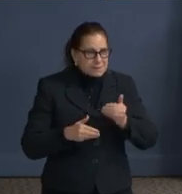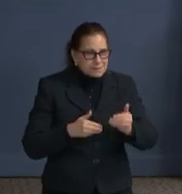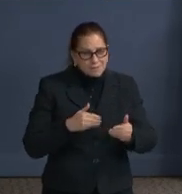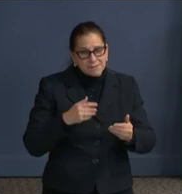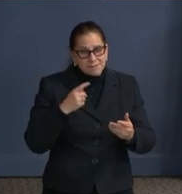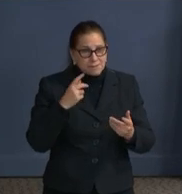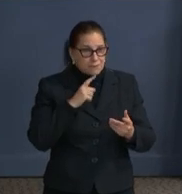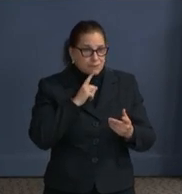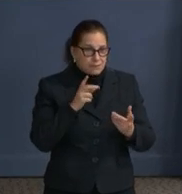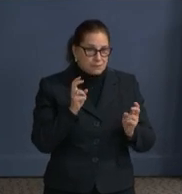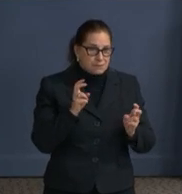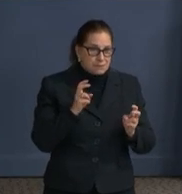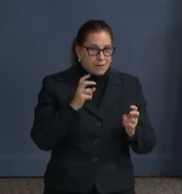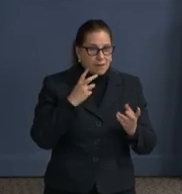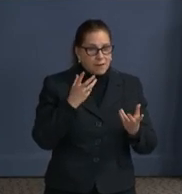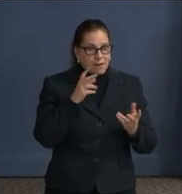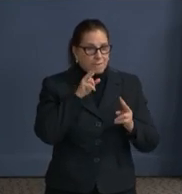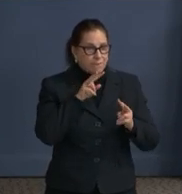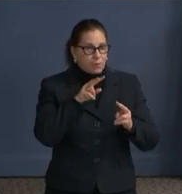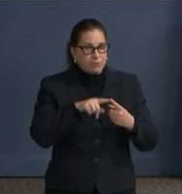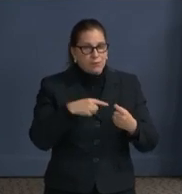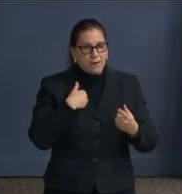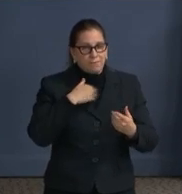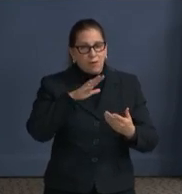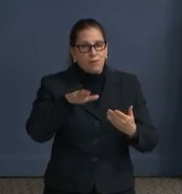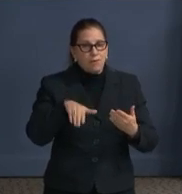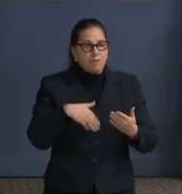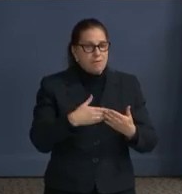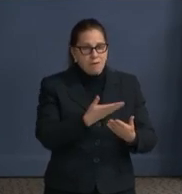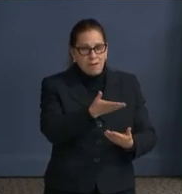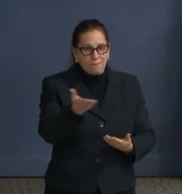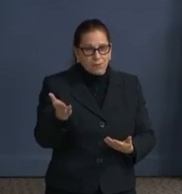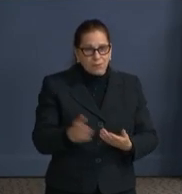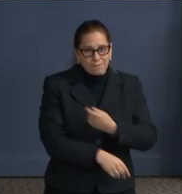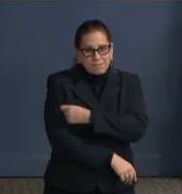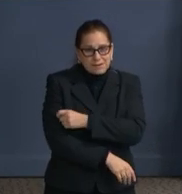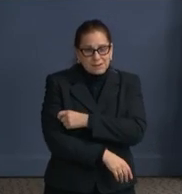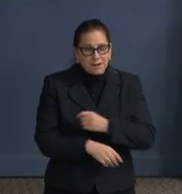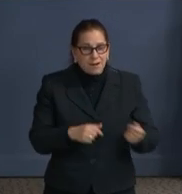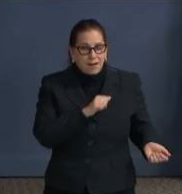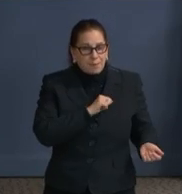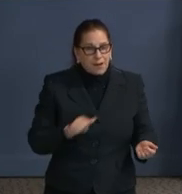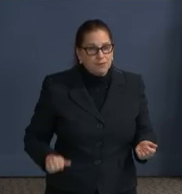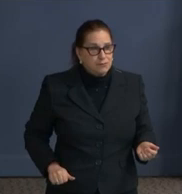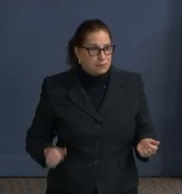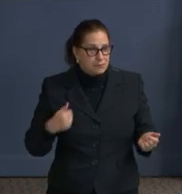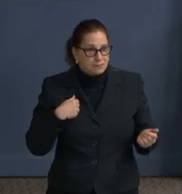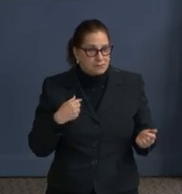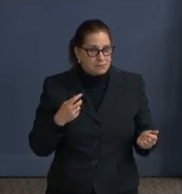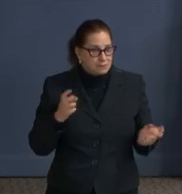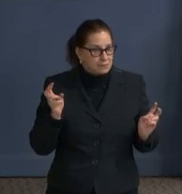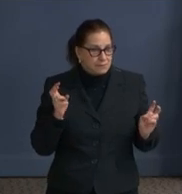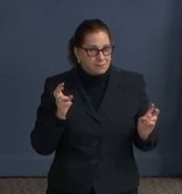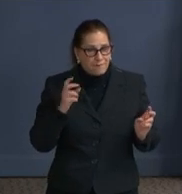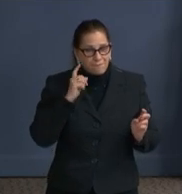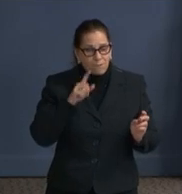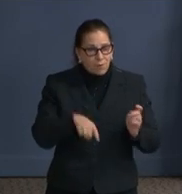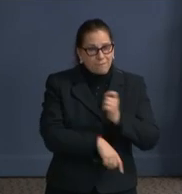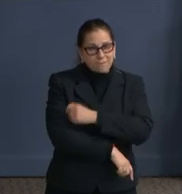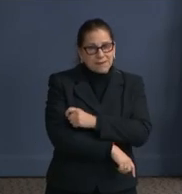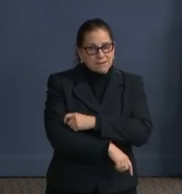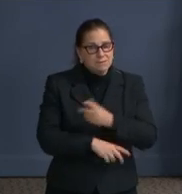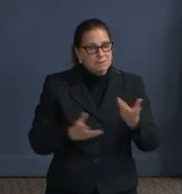ambassadors for the vaccine, to be able to address confidence as well. Make sure that there isn't this misinformation out there in our communities,